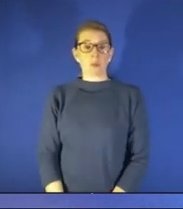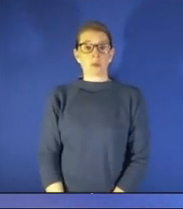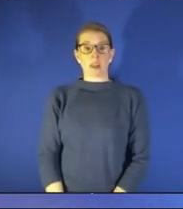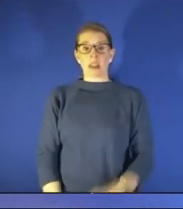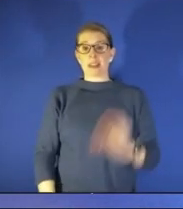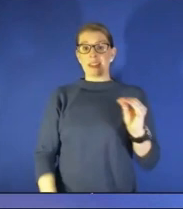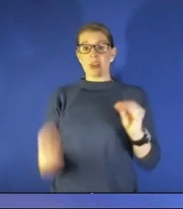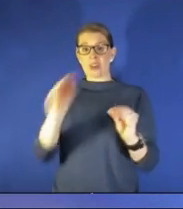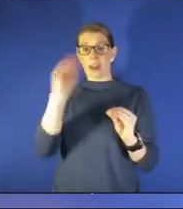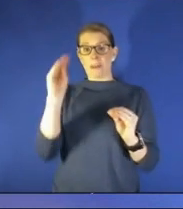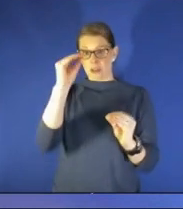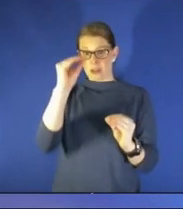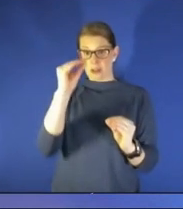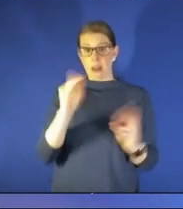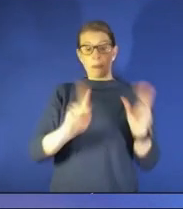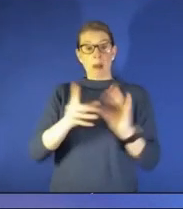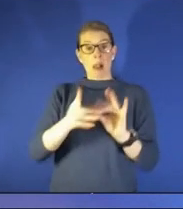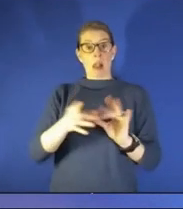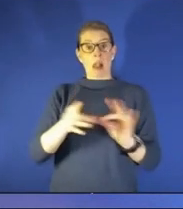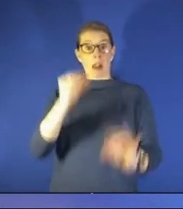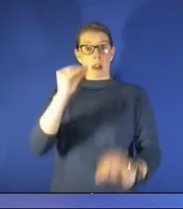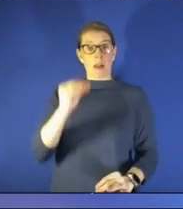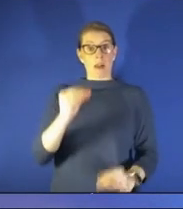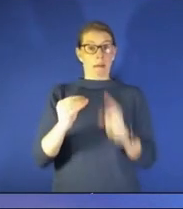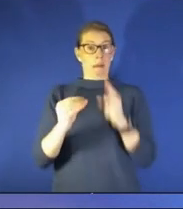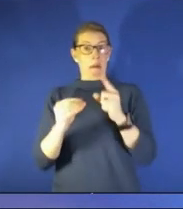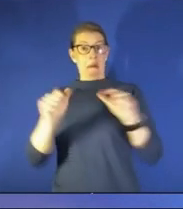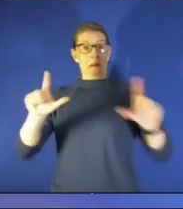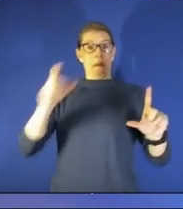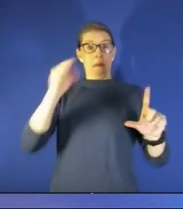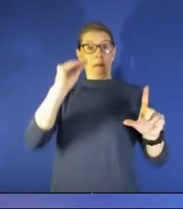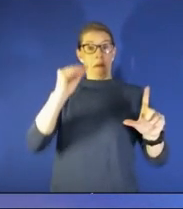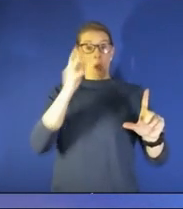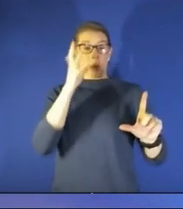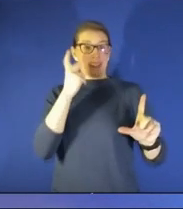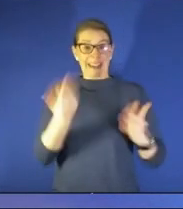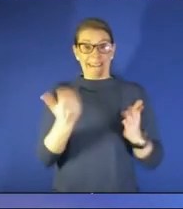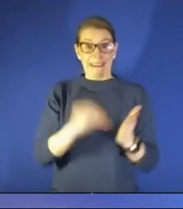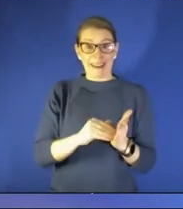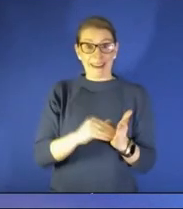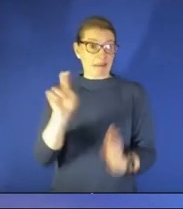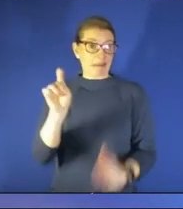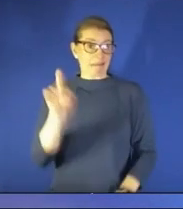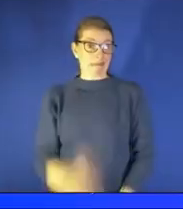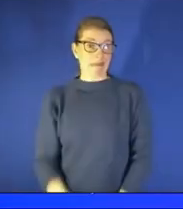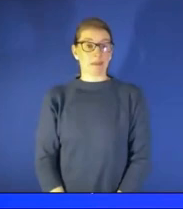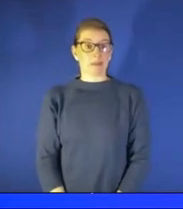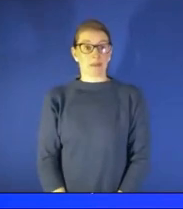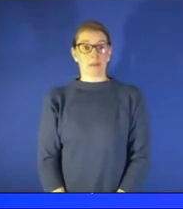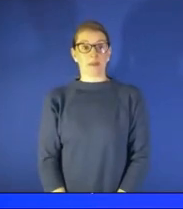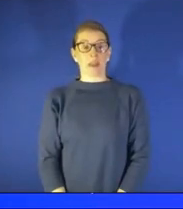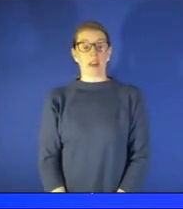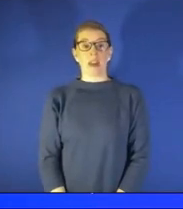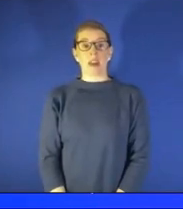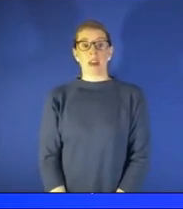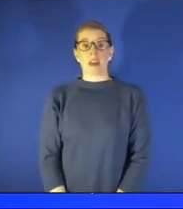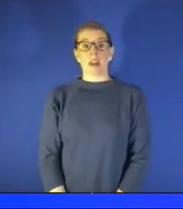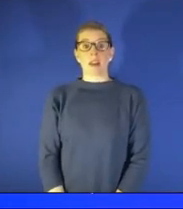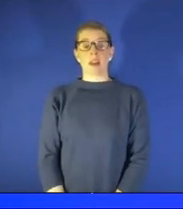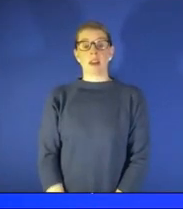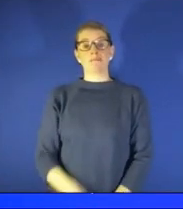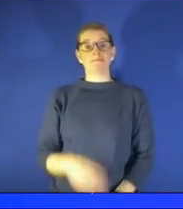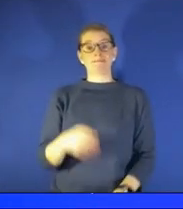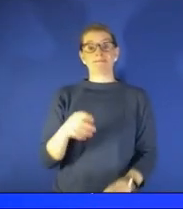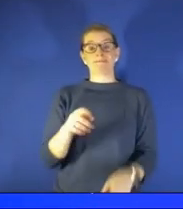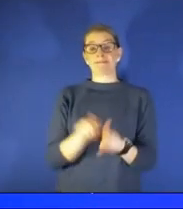commenting on well we see numbers up on the screen are we going to see that again um i mean as dr hawkinson said we we don't have a crystal